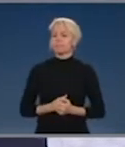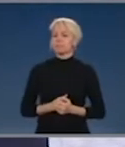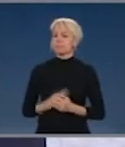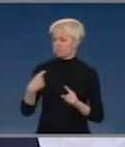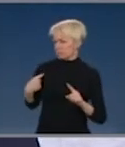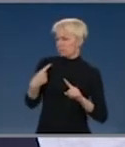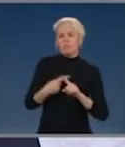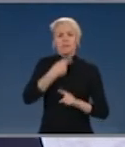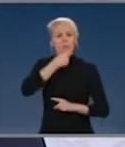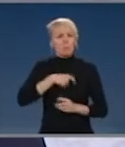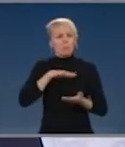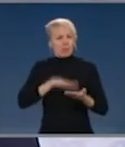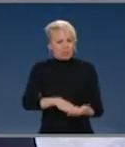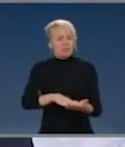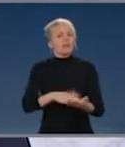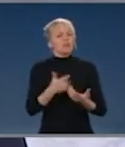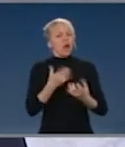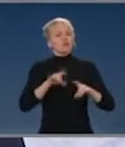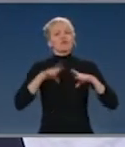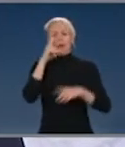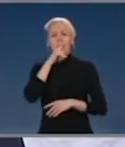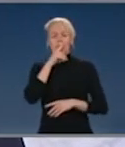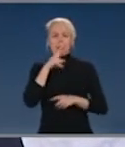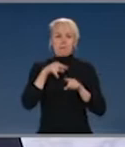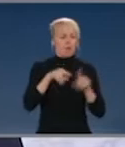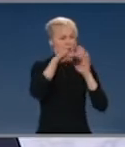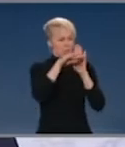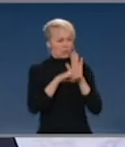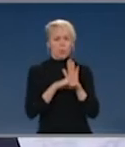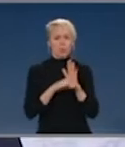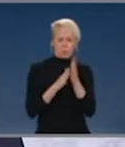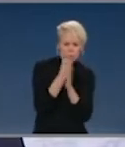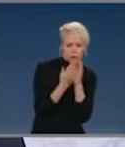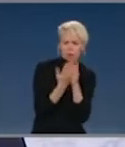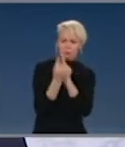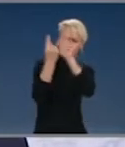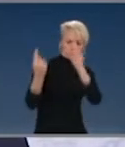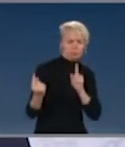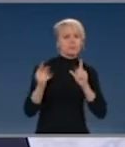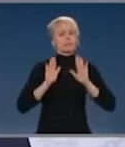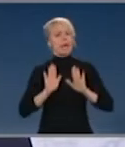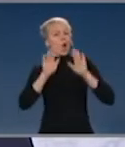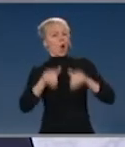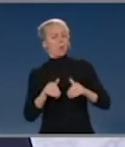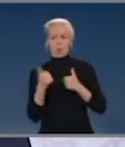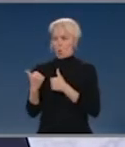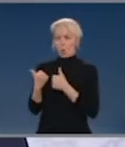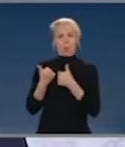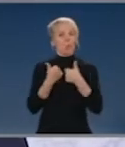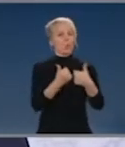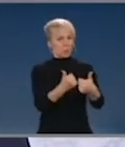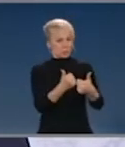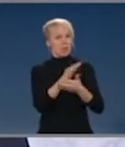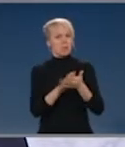and have undergone great sacrifices to protect the health of health of the most vulnerable and that has included